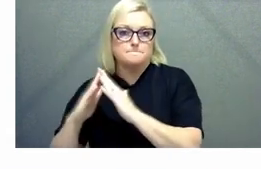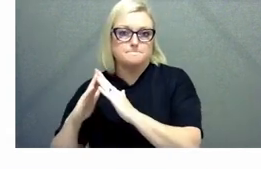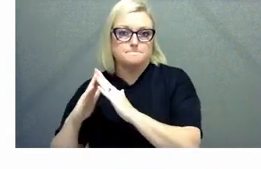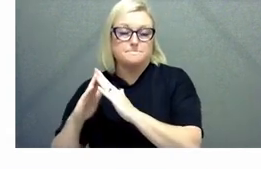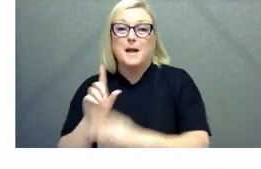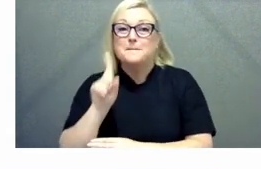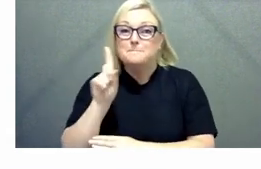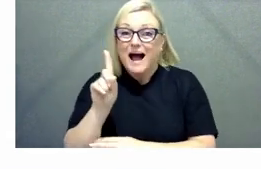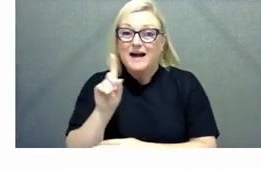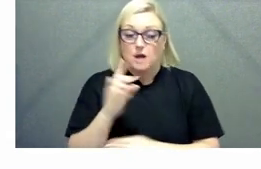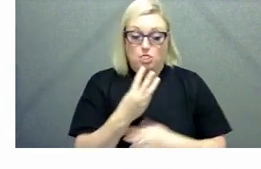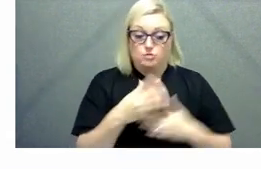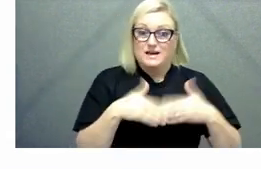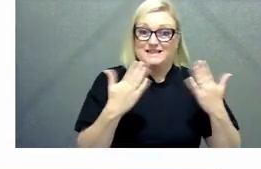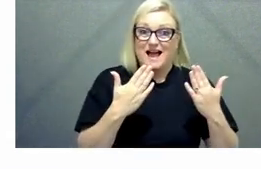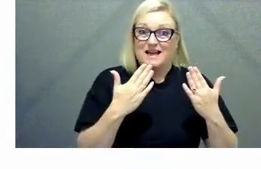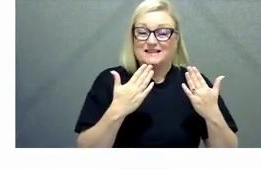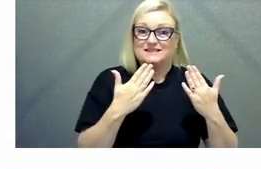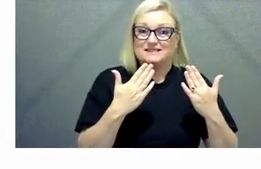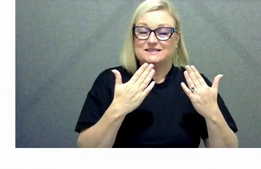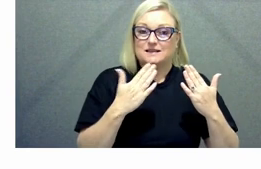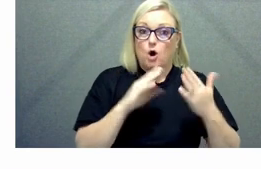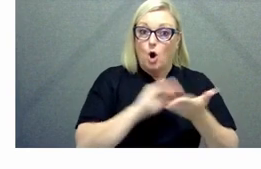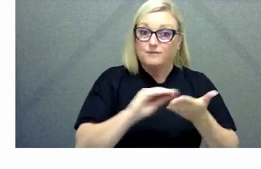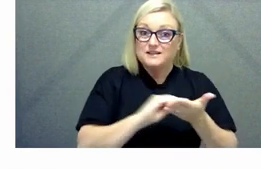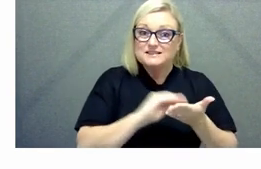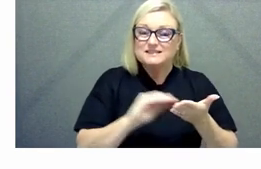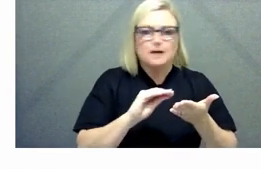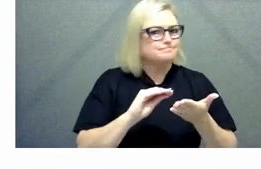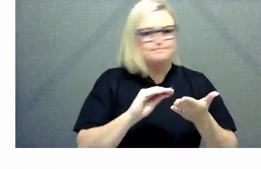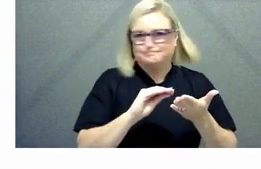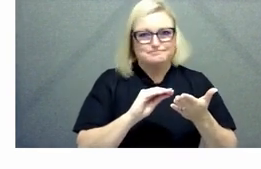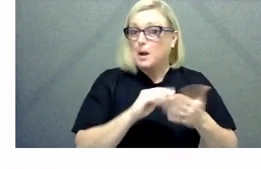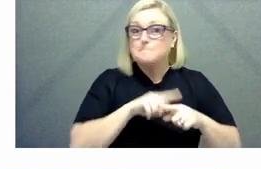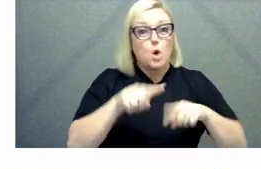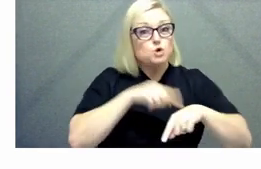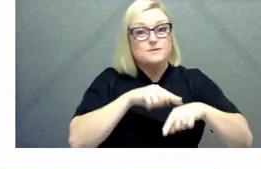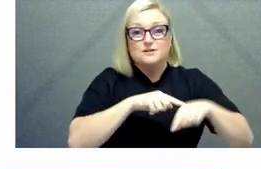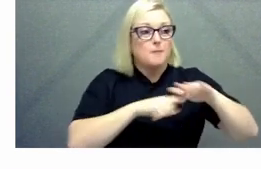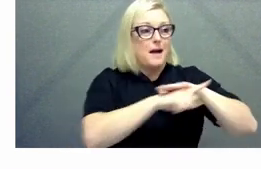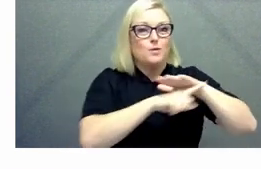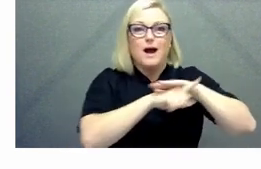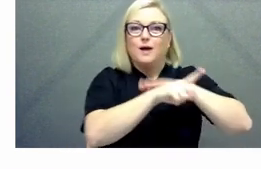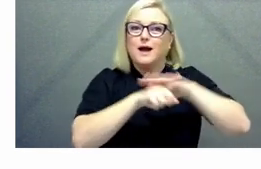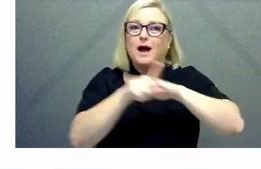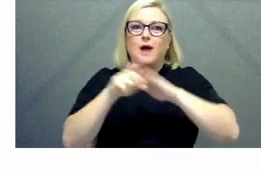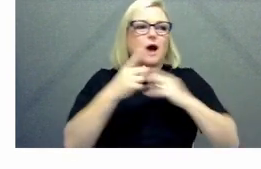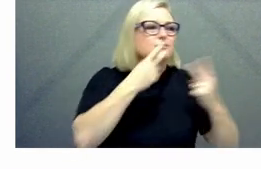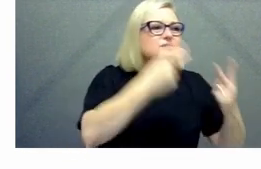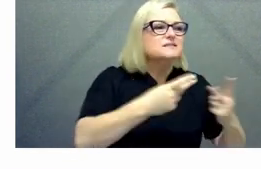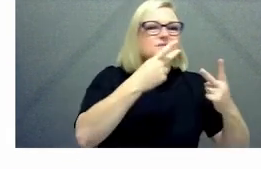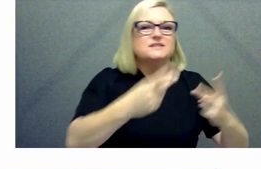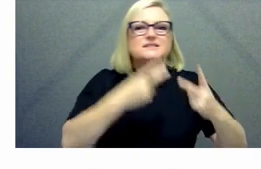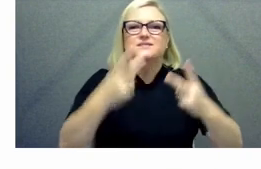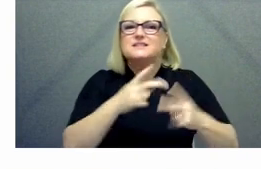in the office either because we're service delivery many many of our people are actually on site with their clients as well so we have